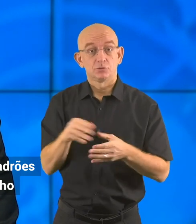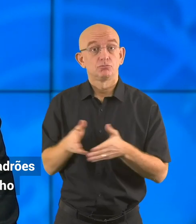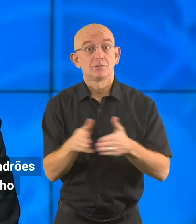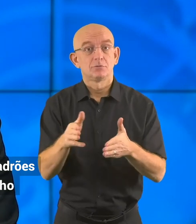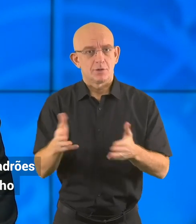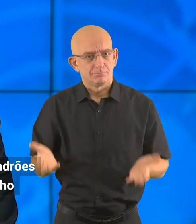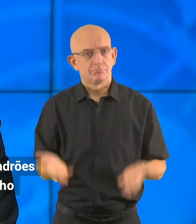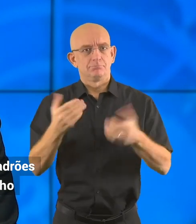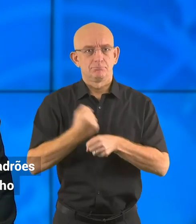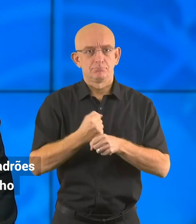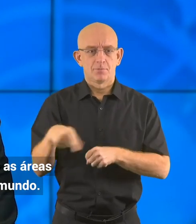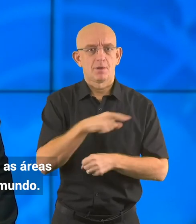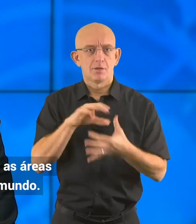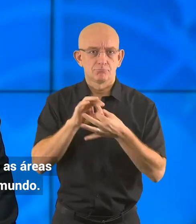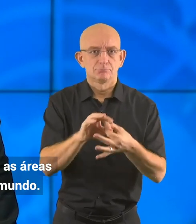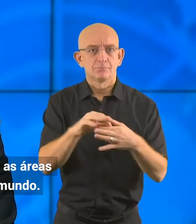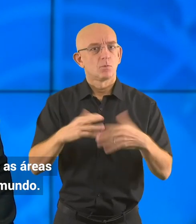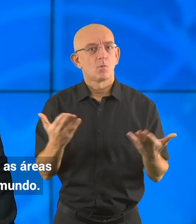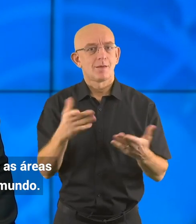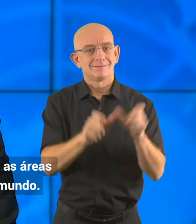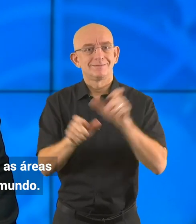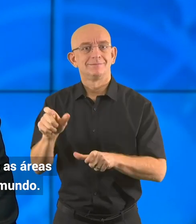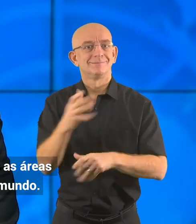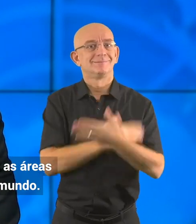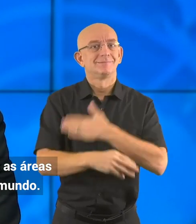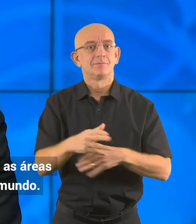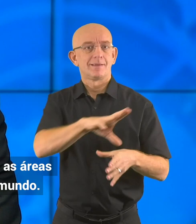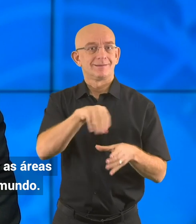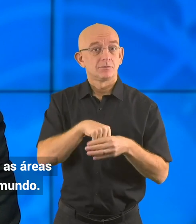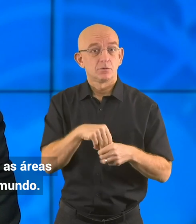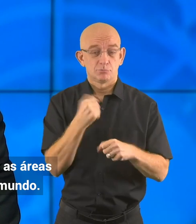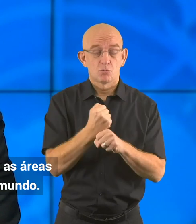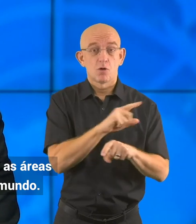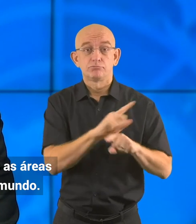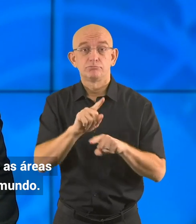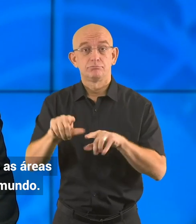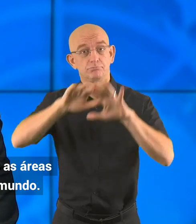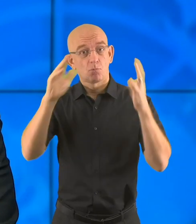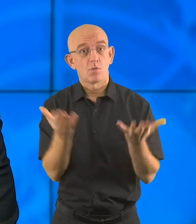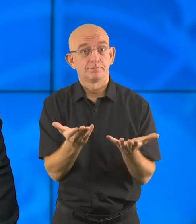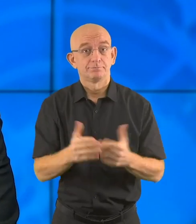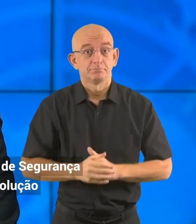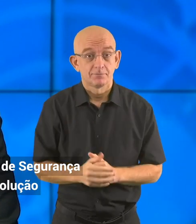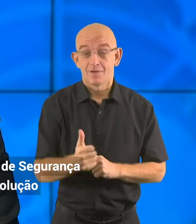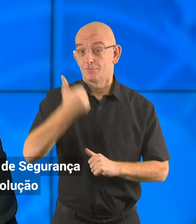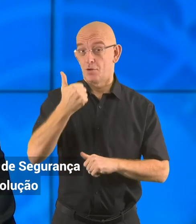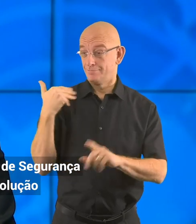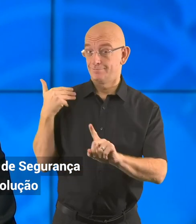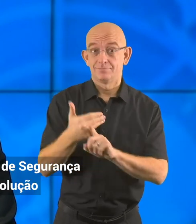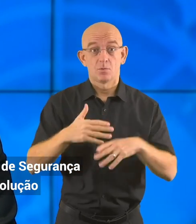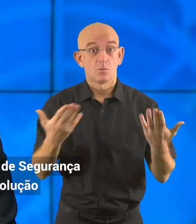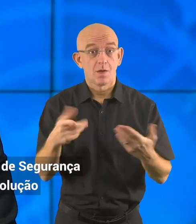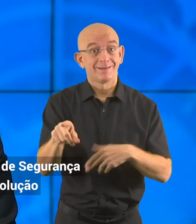to raise our standards and performance on disability inclusion across all areas of our work and around the world. And for the